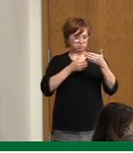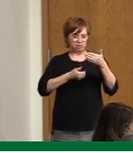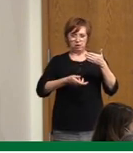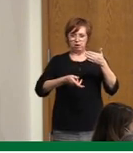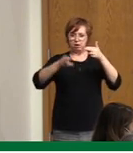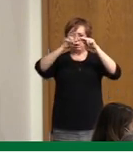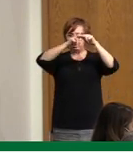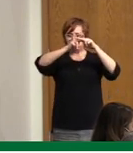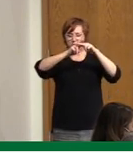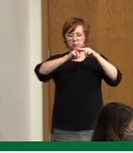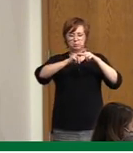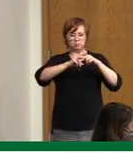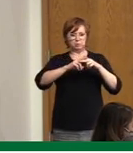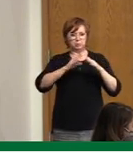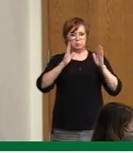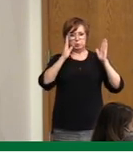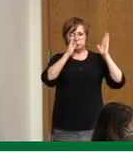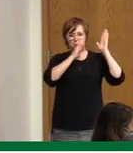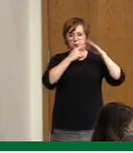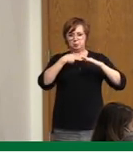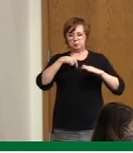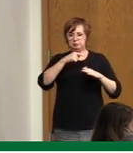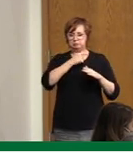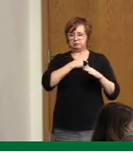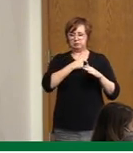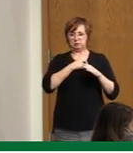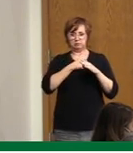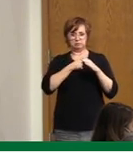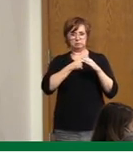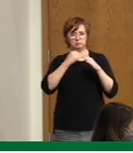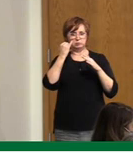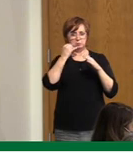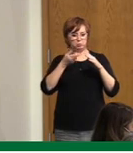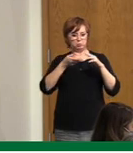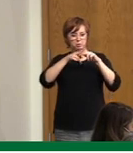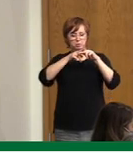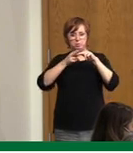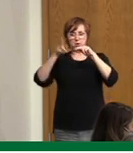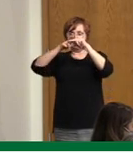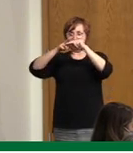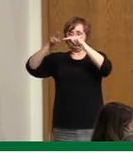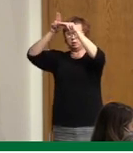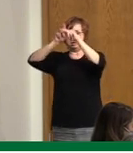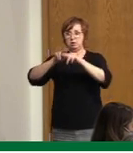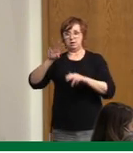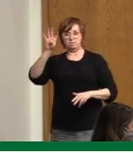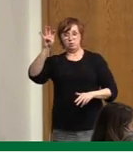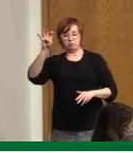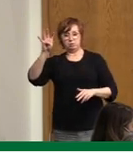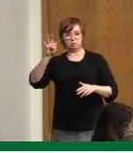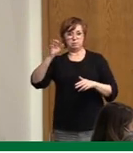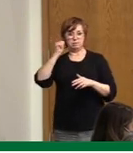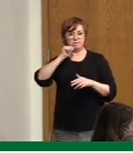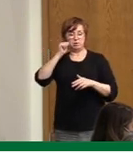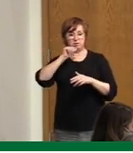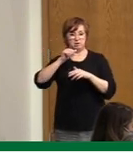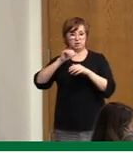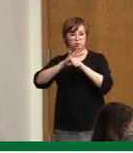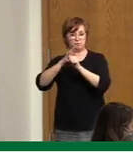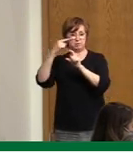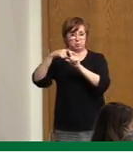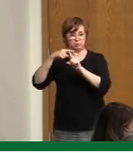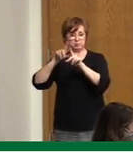And even now we need to watch. I think we would at least need to continue at our current case numbers with our current measures, hope for some